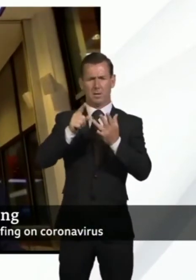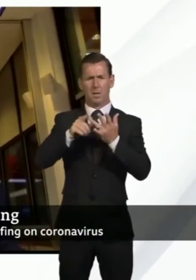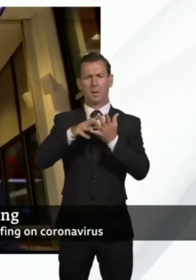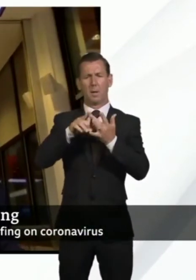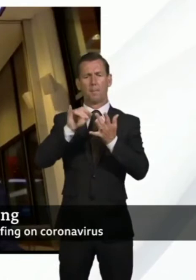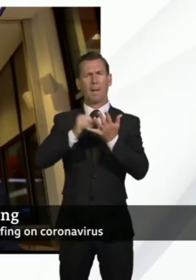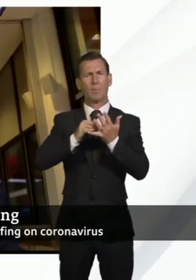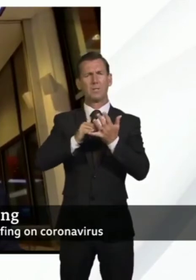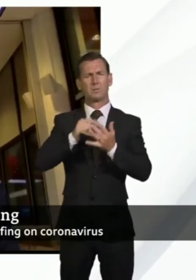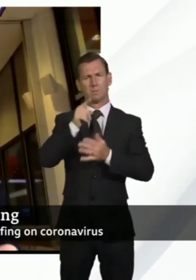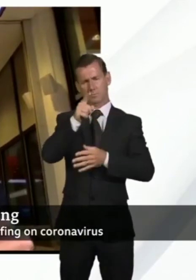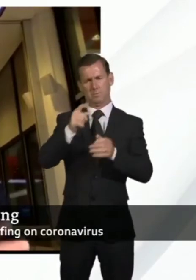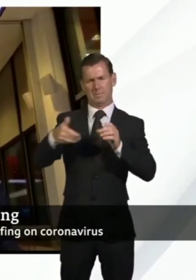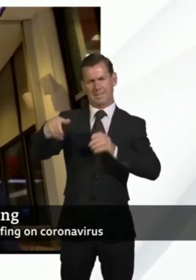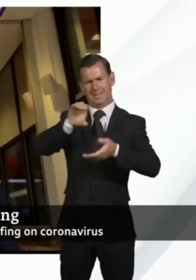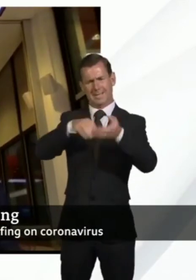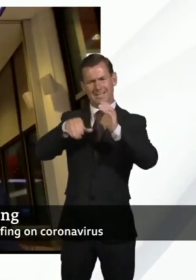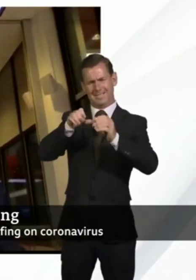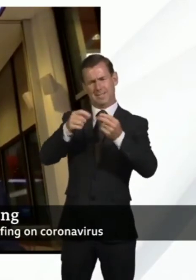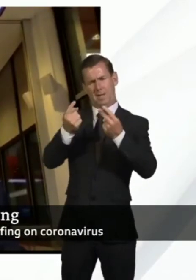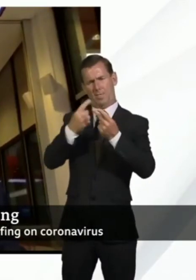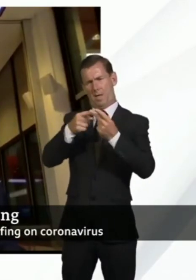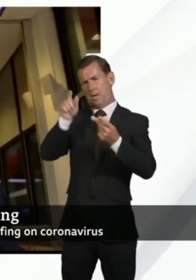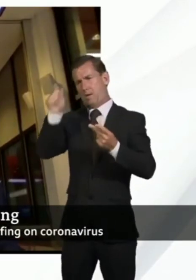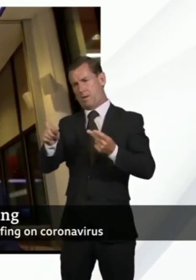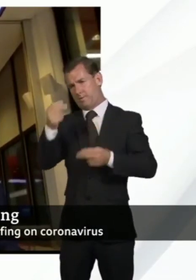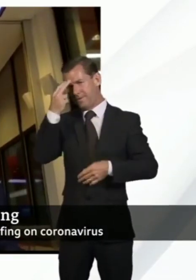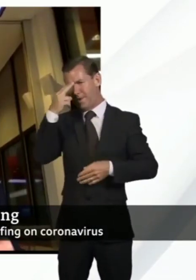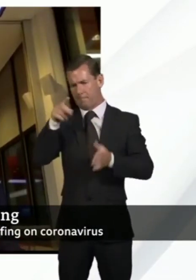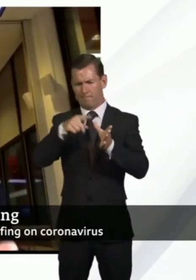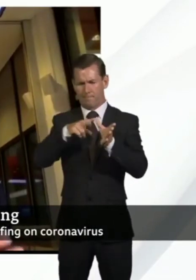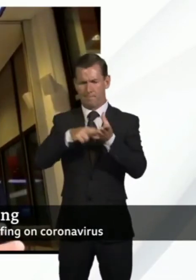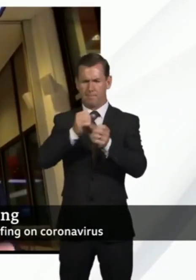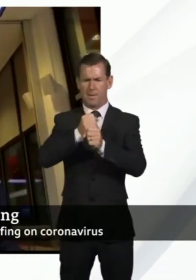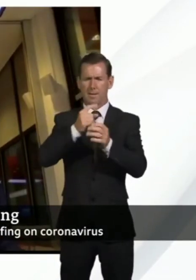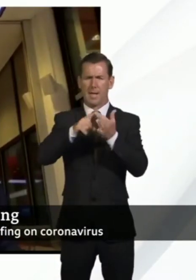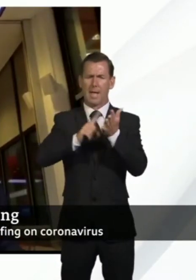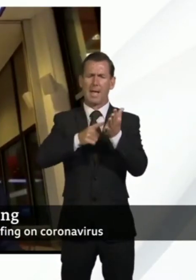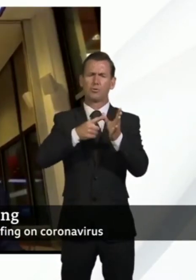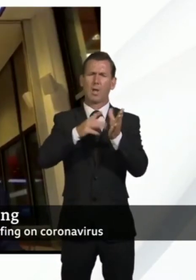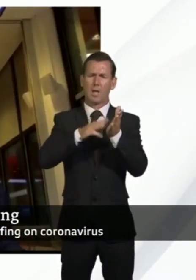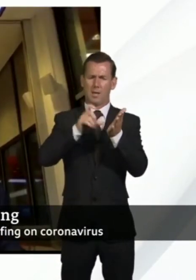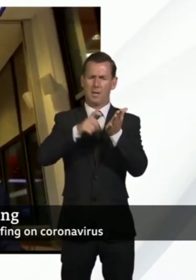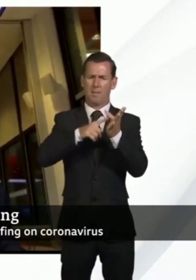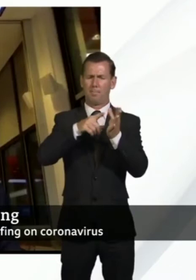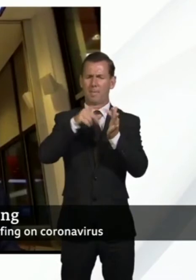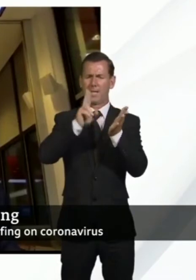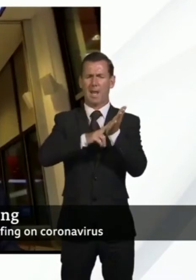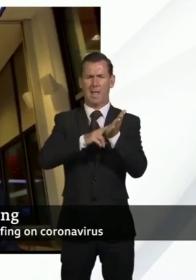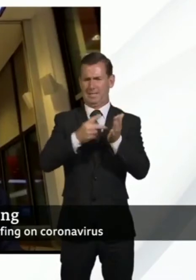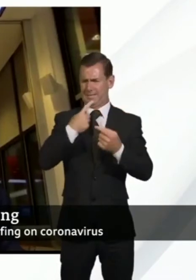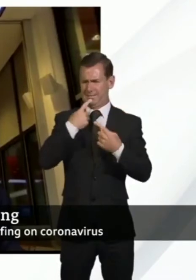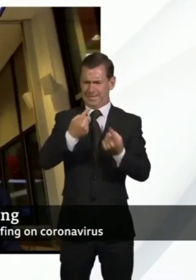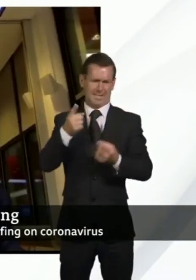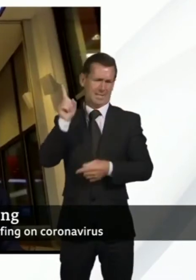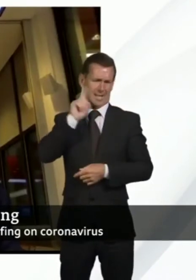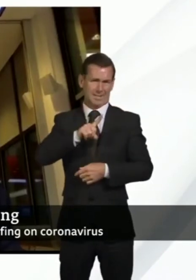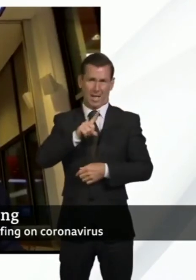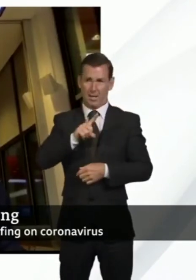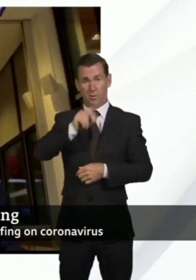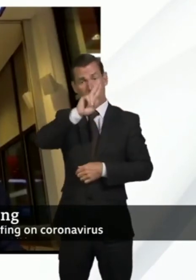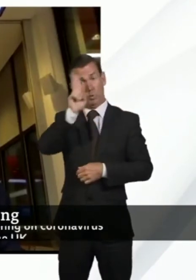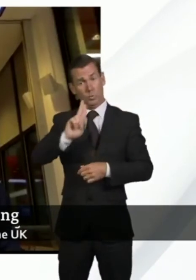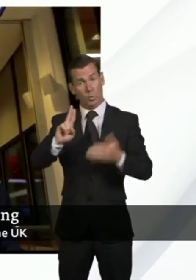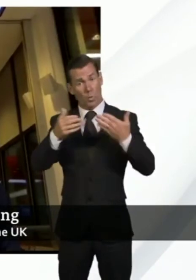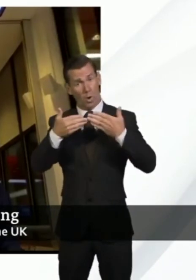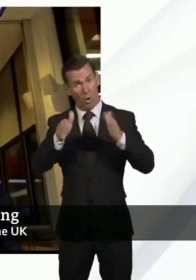Angela McLean, said yesterday in answer to a question about the schools can open on the 1st of June, she said that